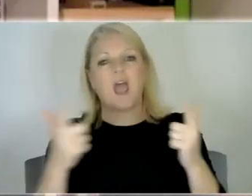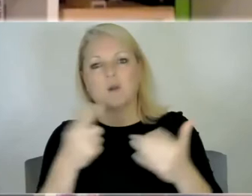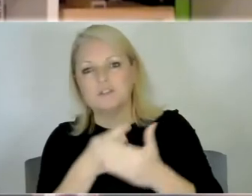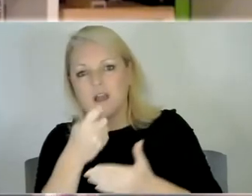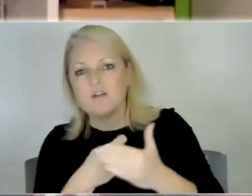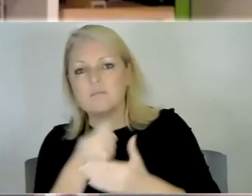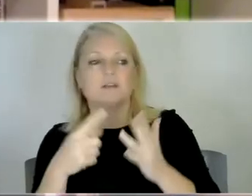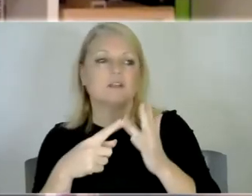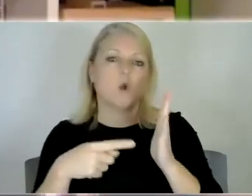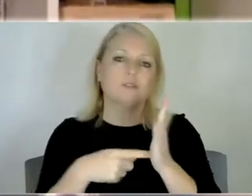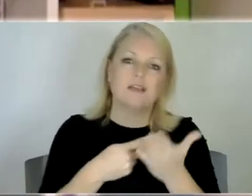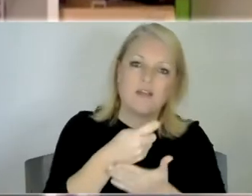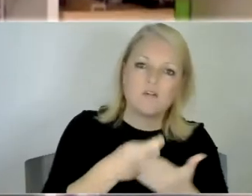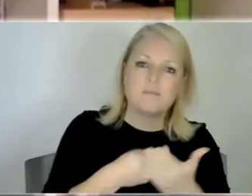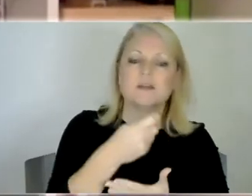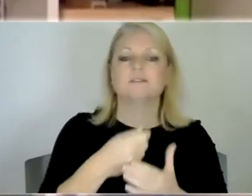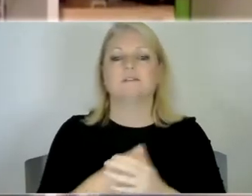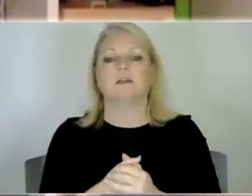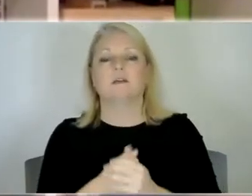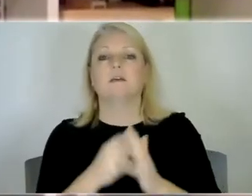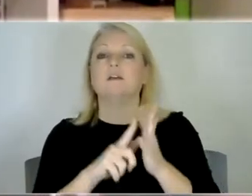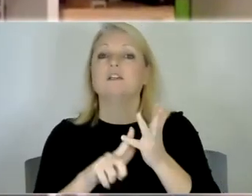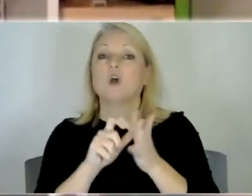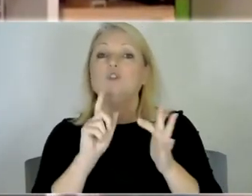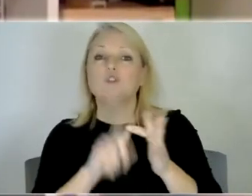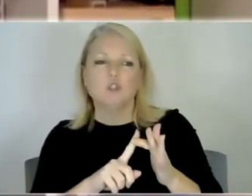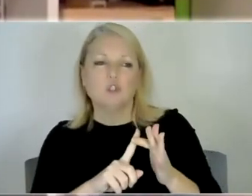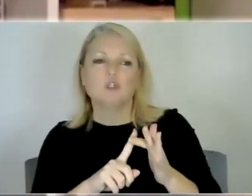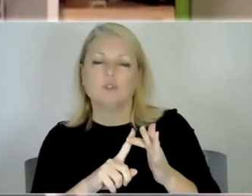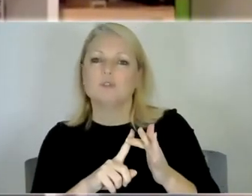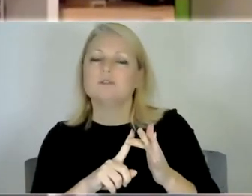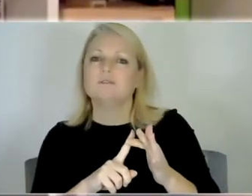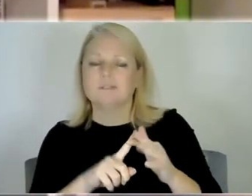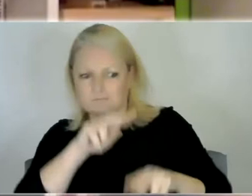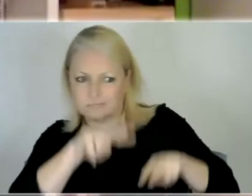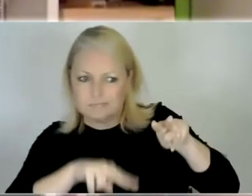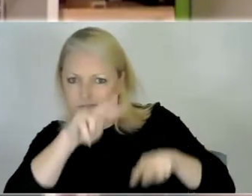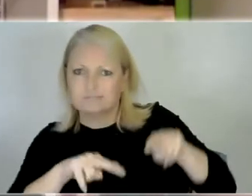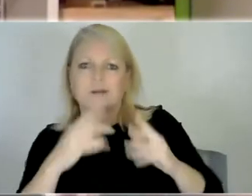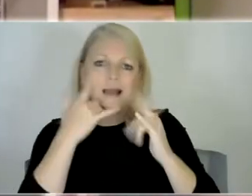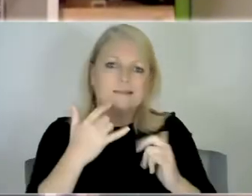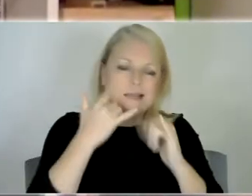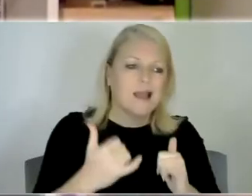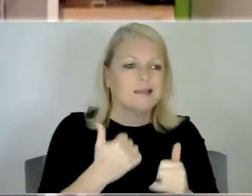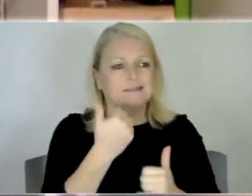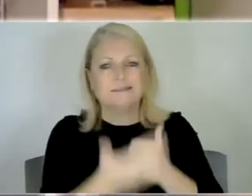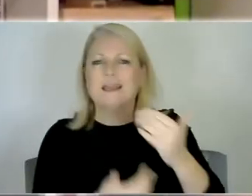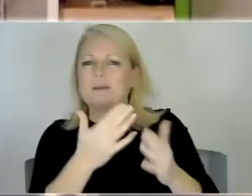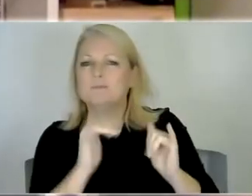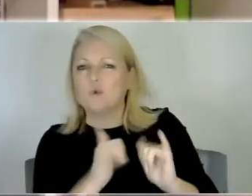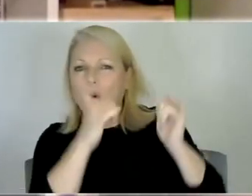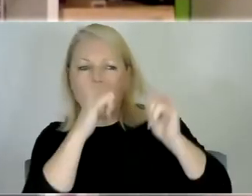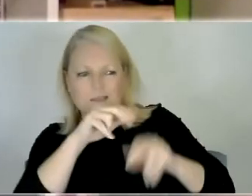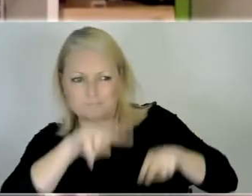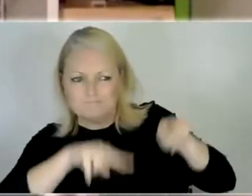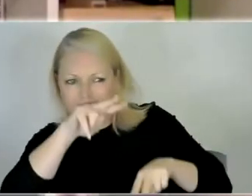and put Jude through some you know play with some toys do some different tasks and it you know